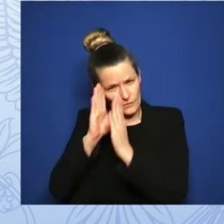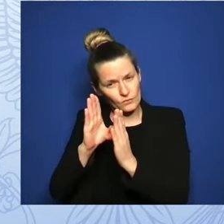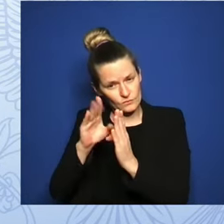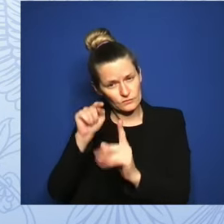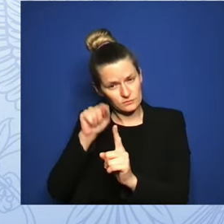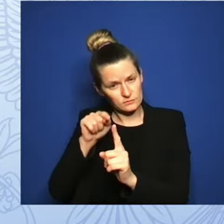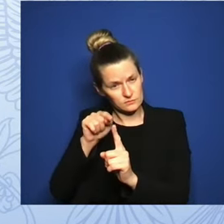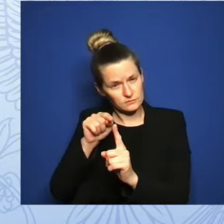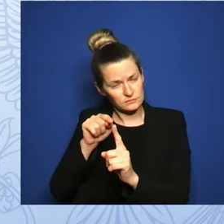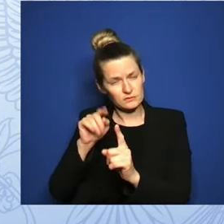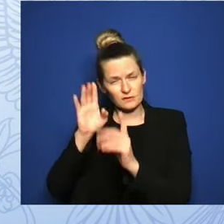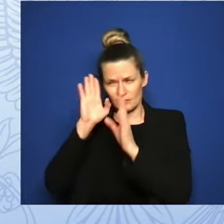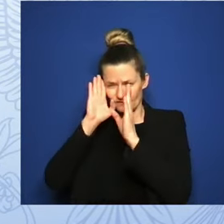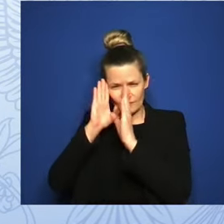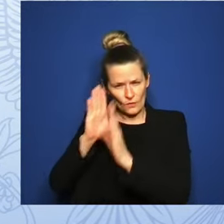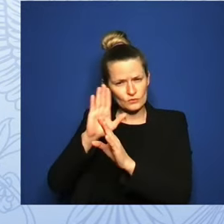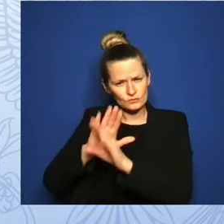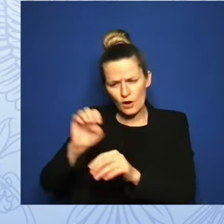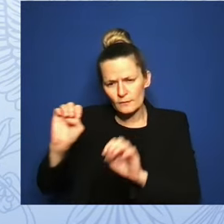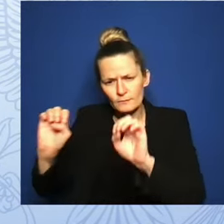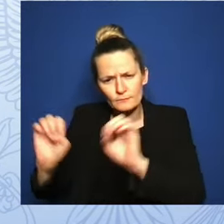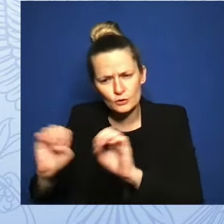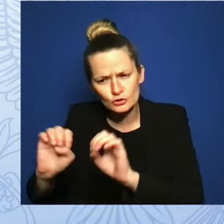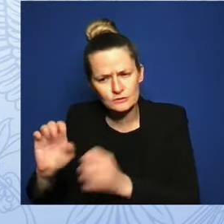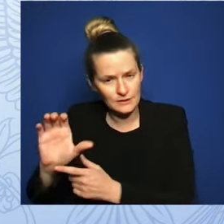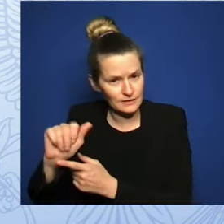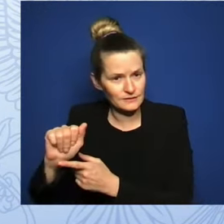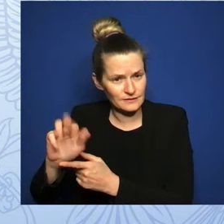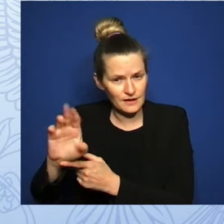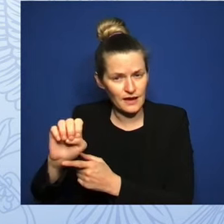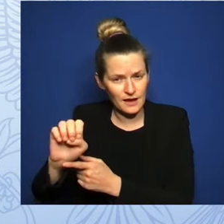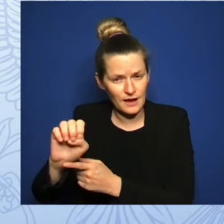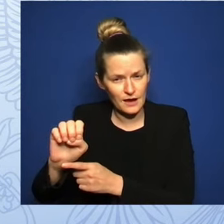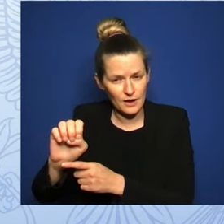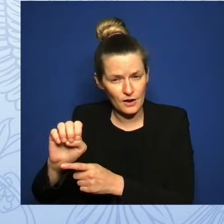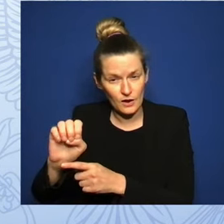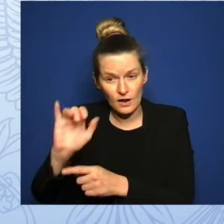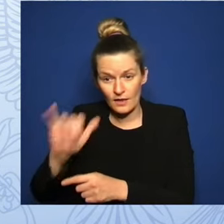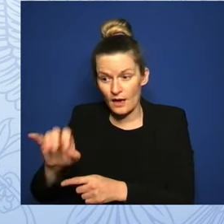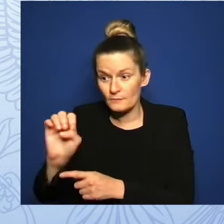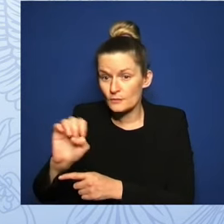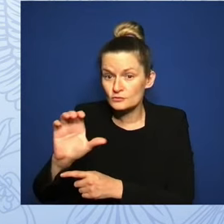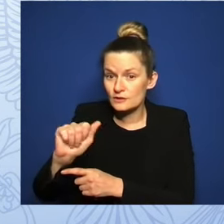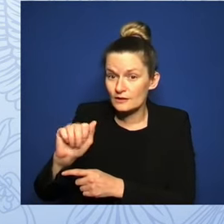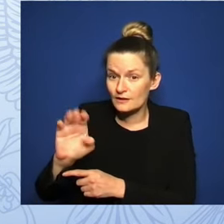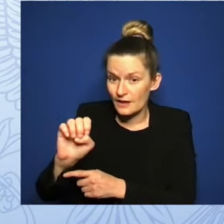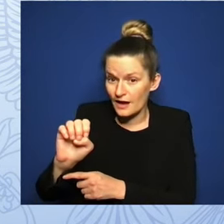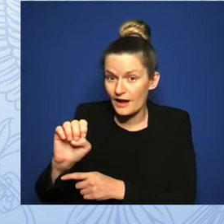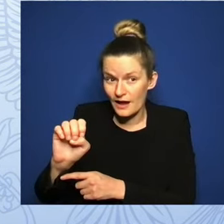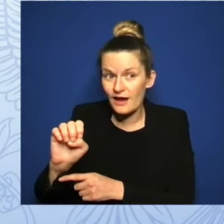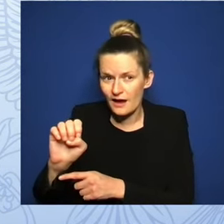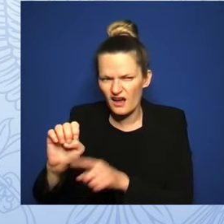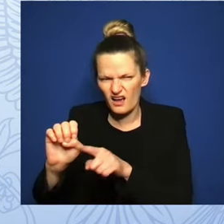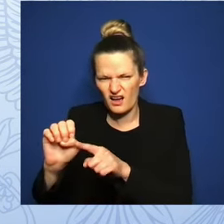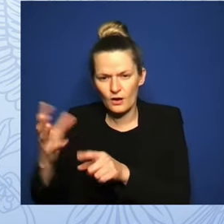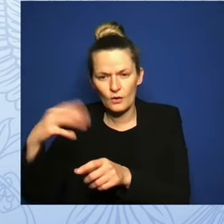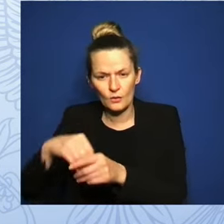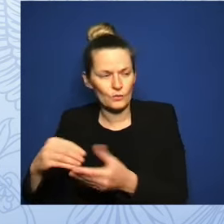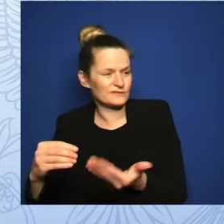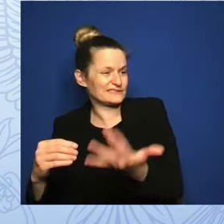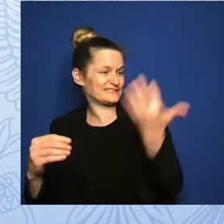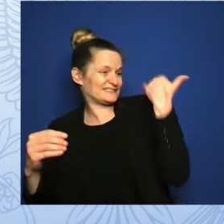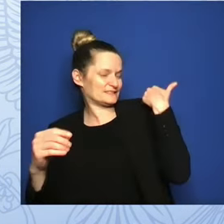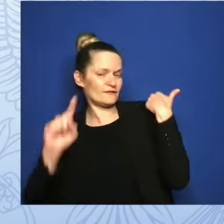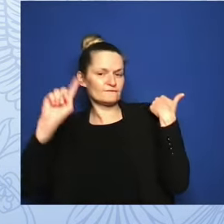-focused on emergency care. It was included in the first executive order that he signed within weeks of the DOF's